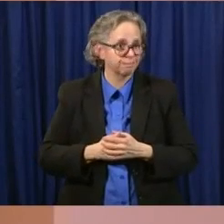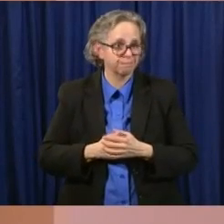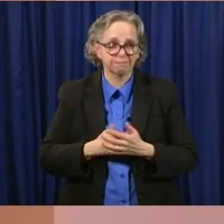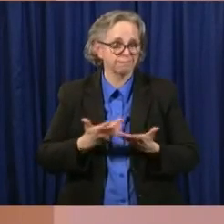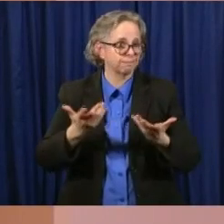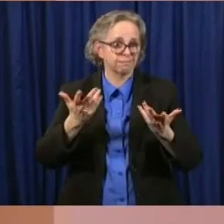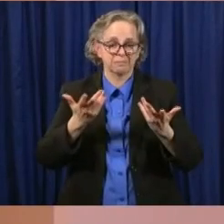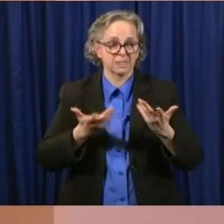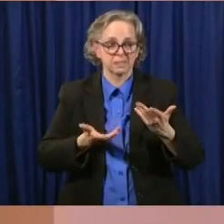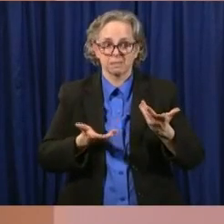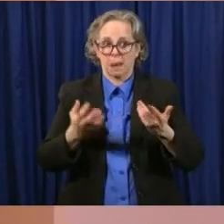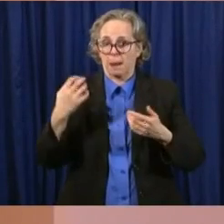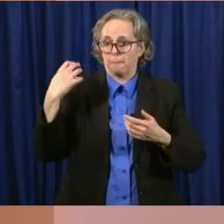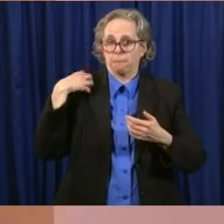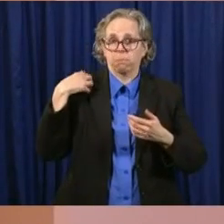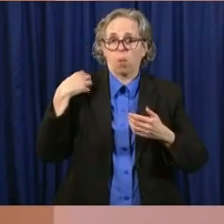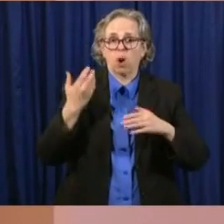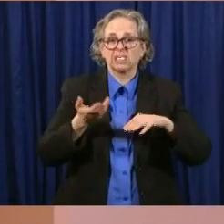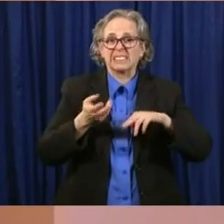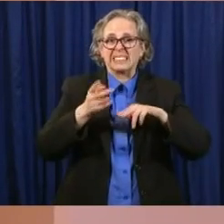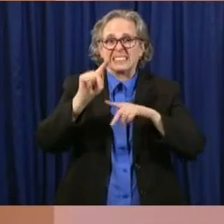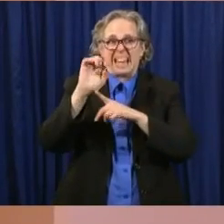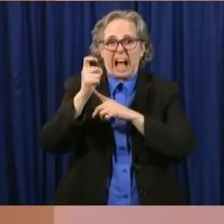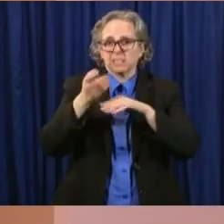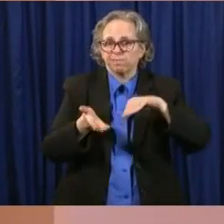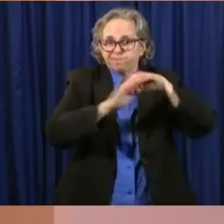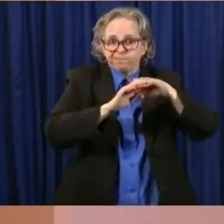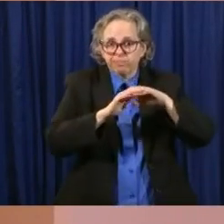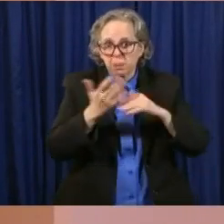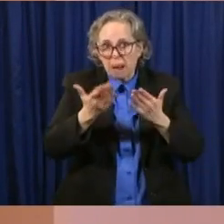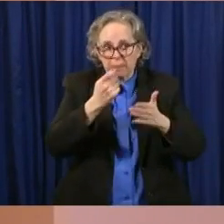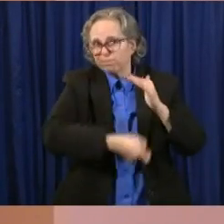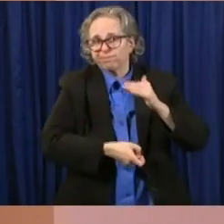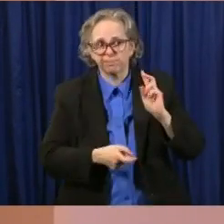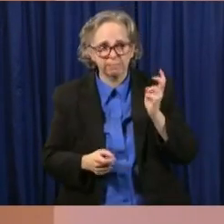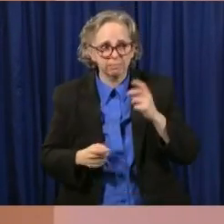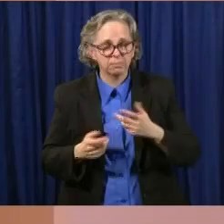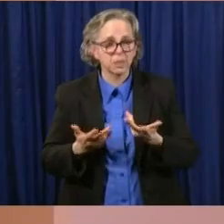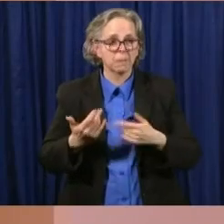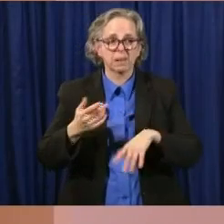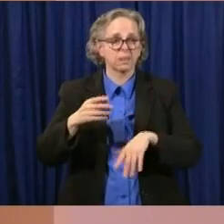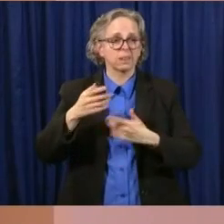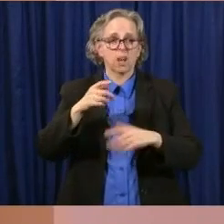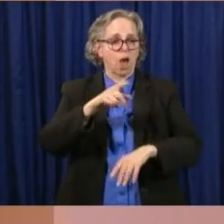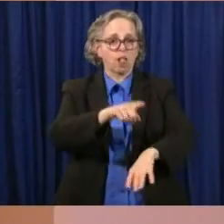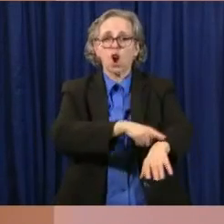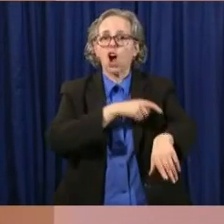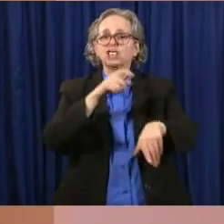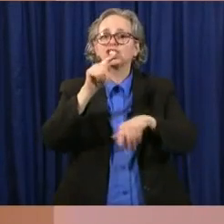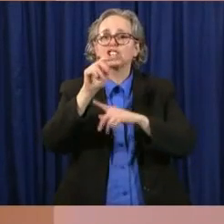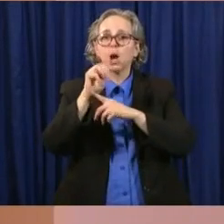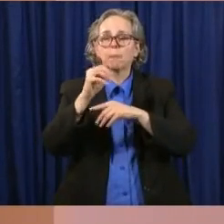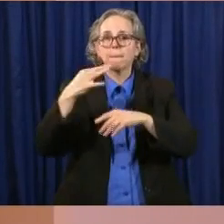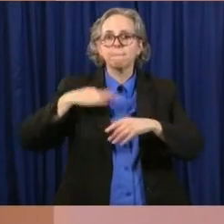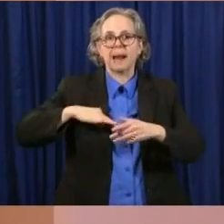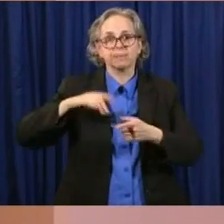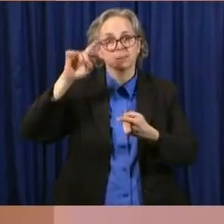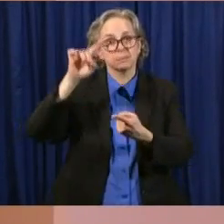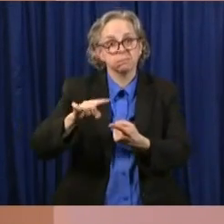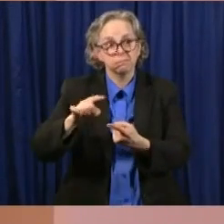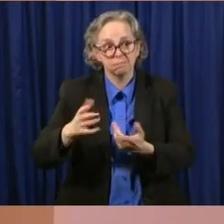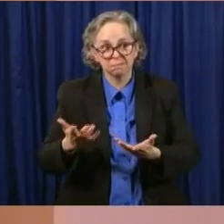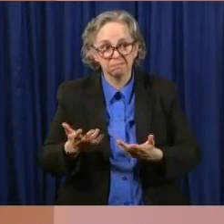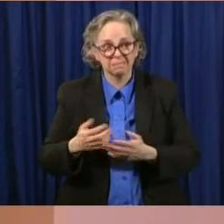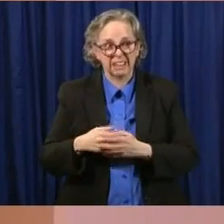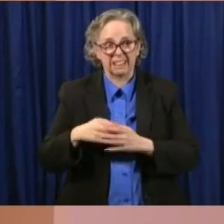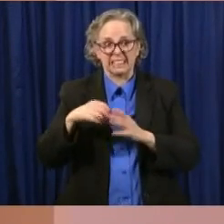whether or not long-term benefits would be reduced, whether or not the state would borrow money to